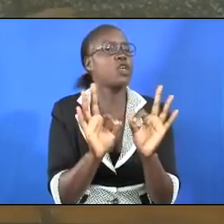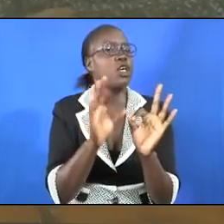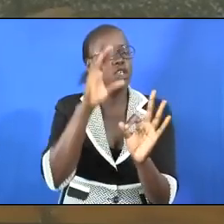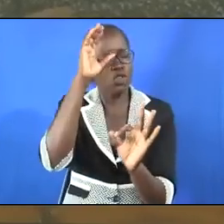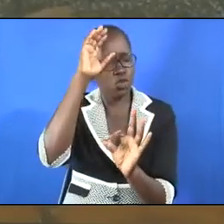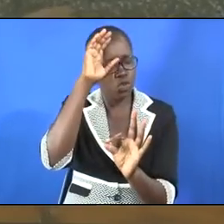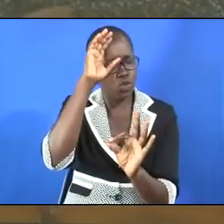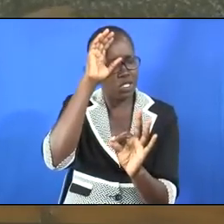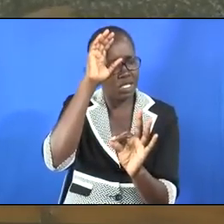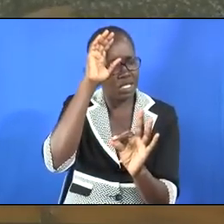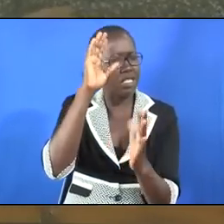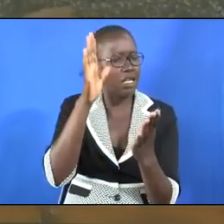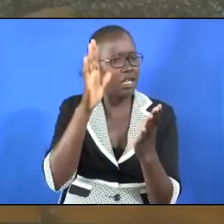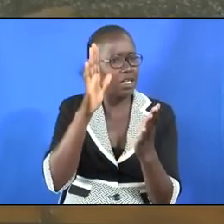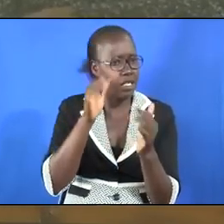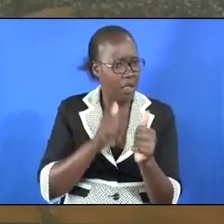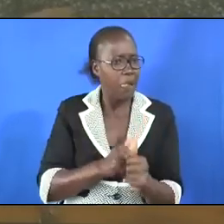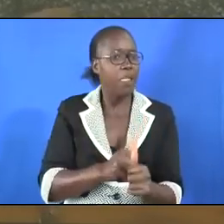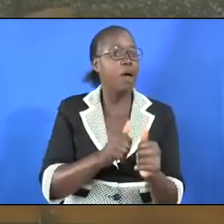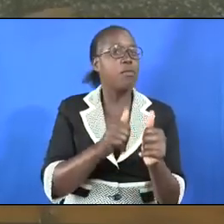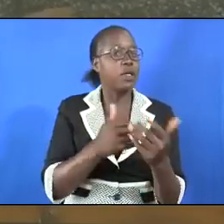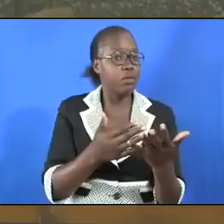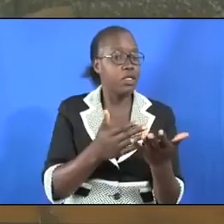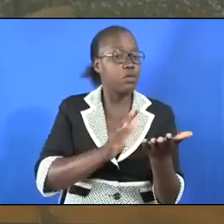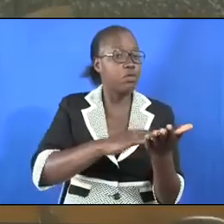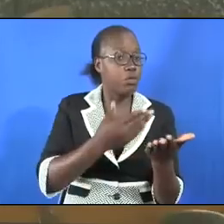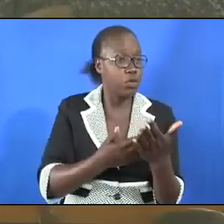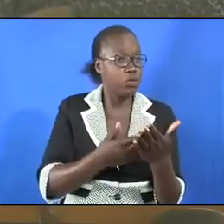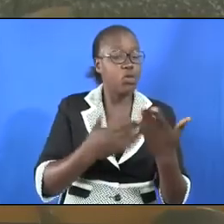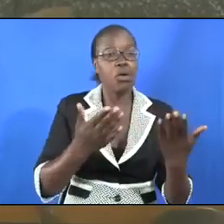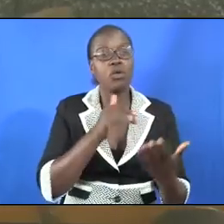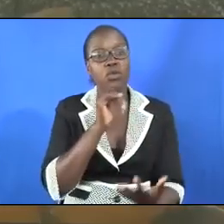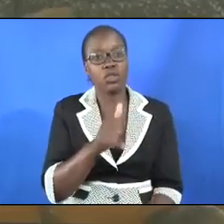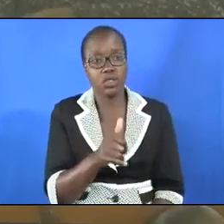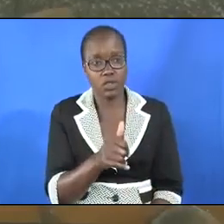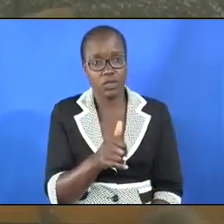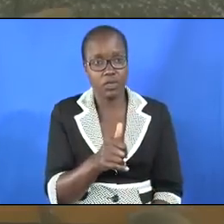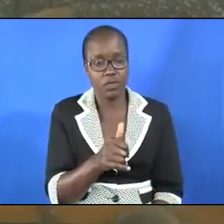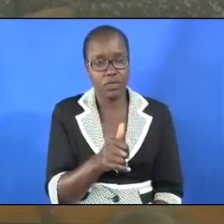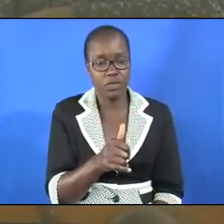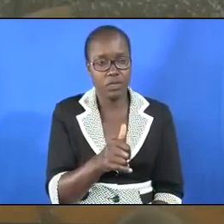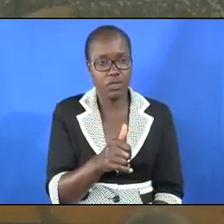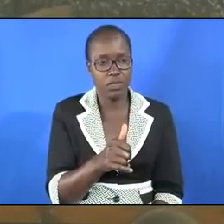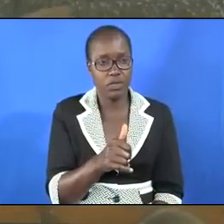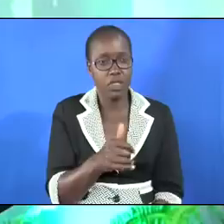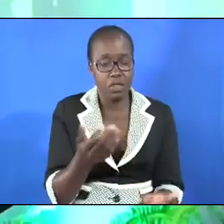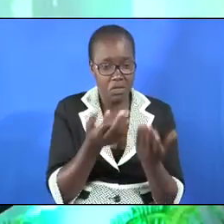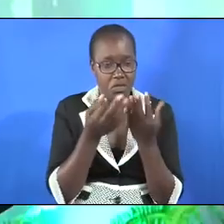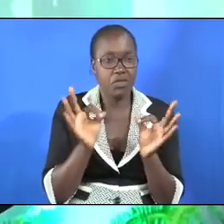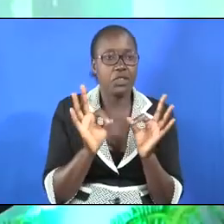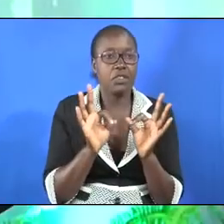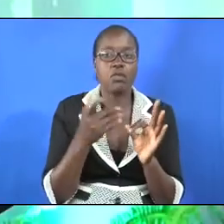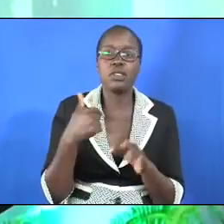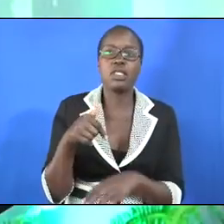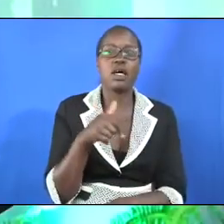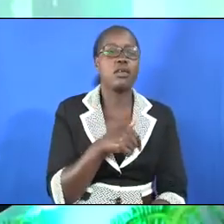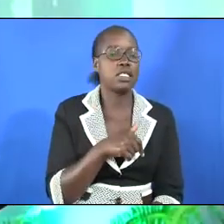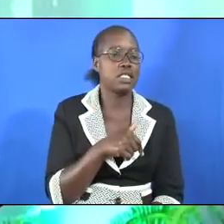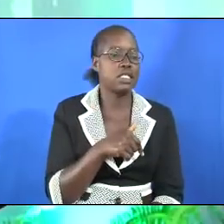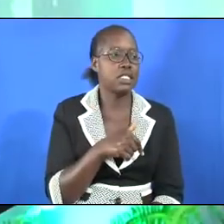consider taking advantage of this proposal or not. The freedom is ours.